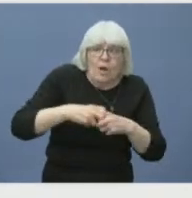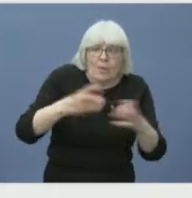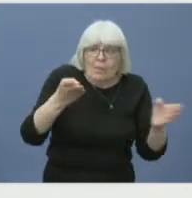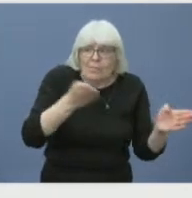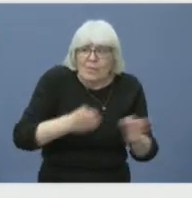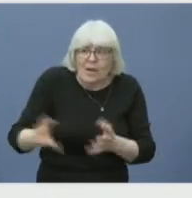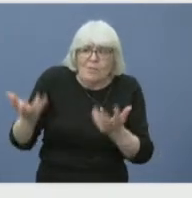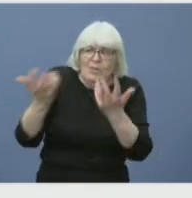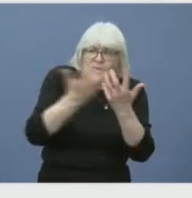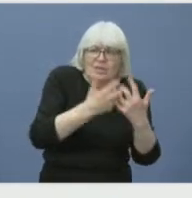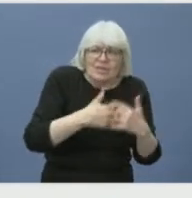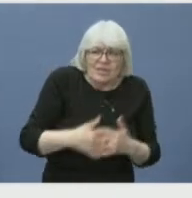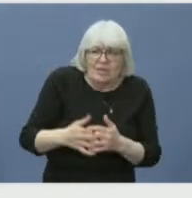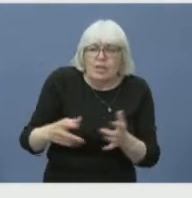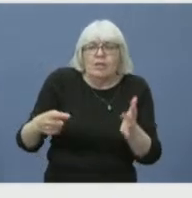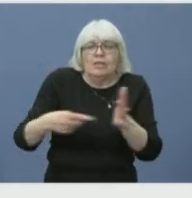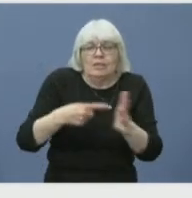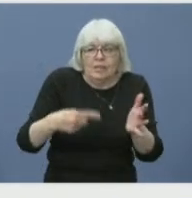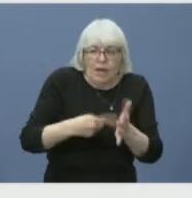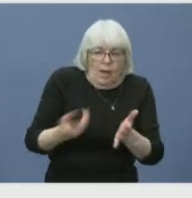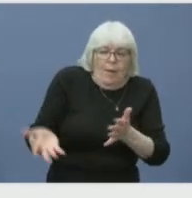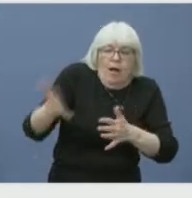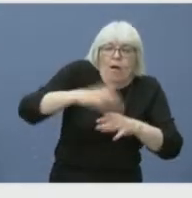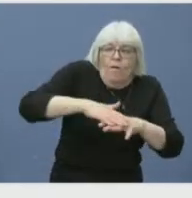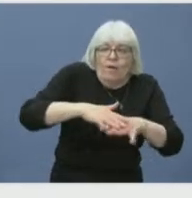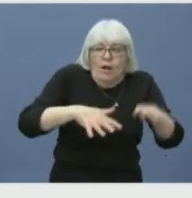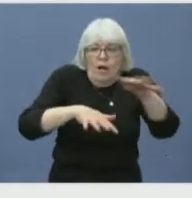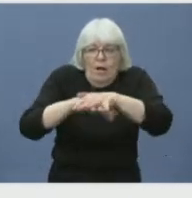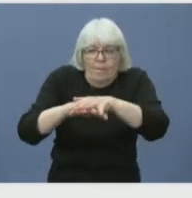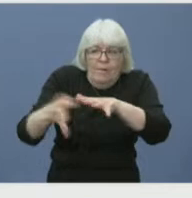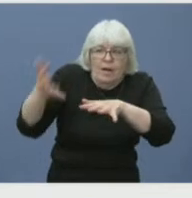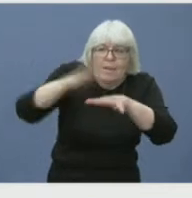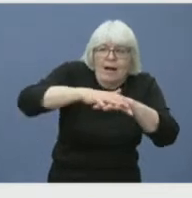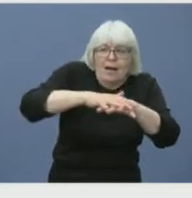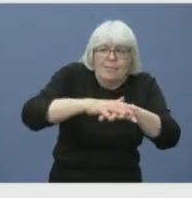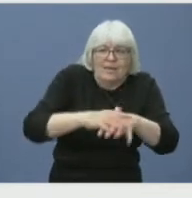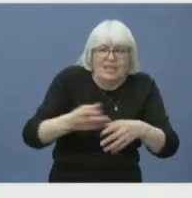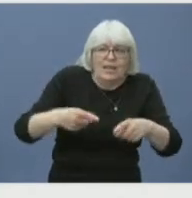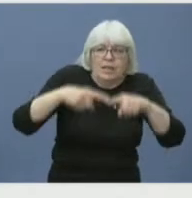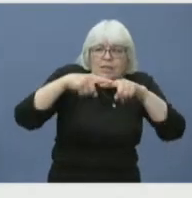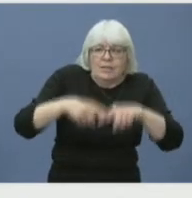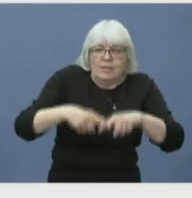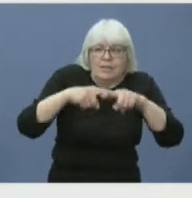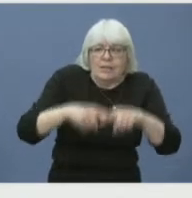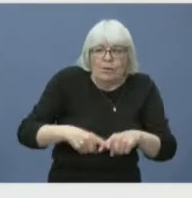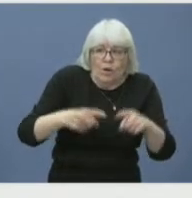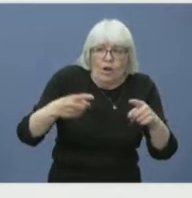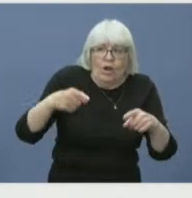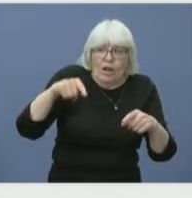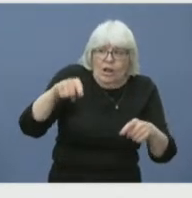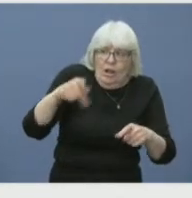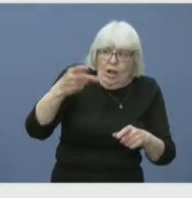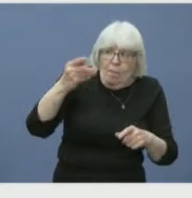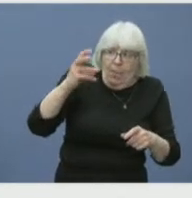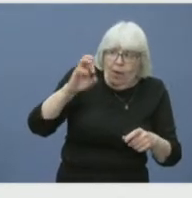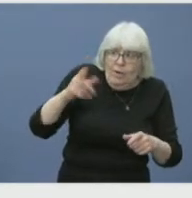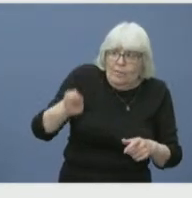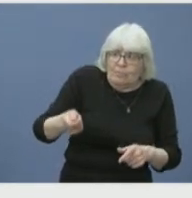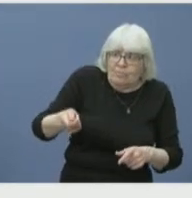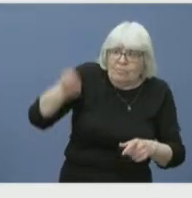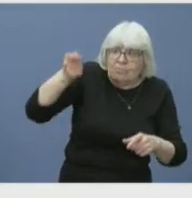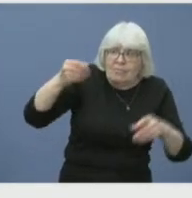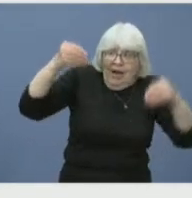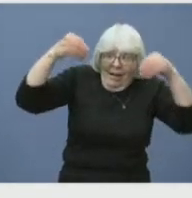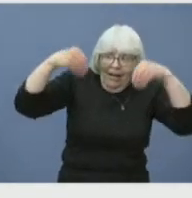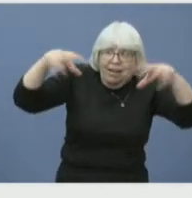overlaps, for example, where the power hubs are when we turn on certain neighborhoods that they are linked, you know, to across